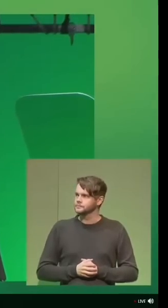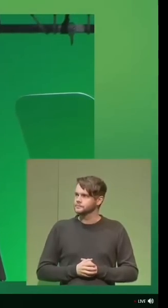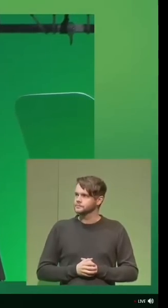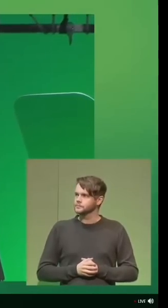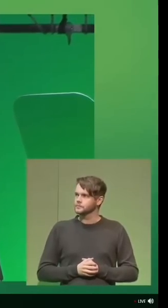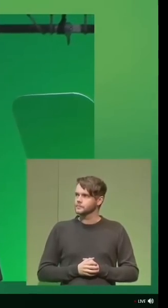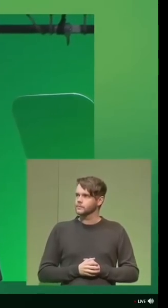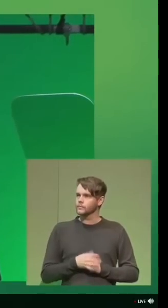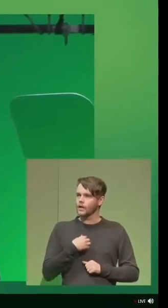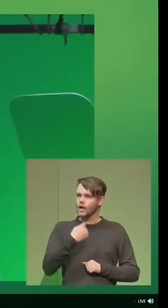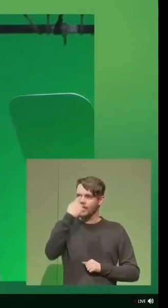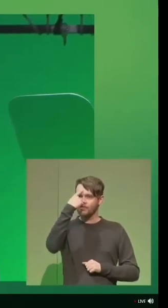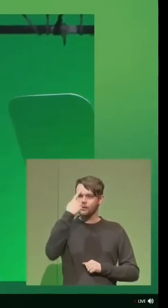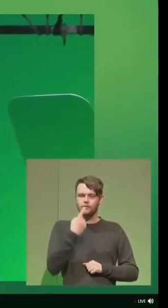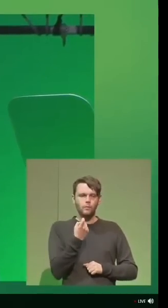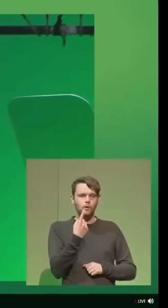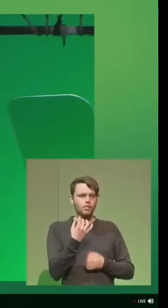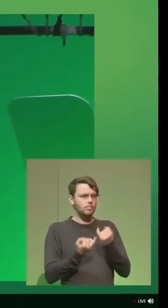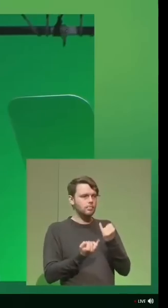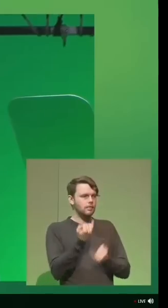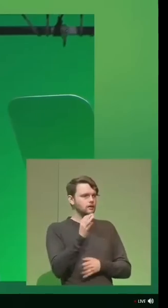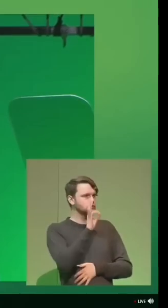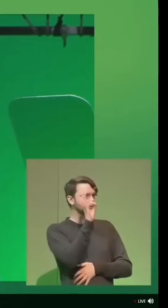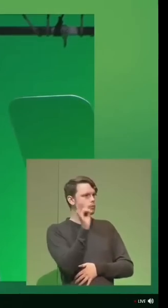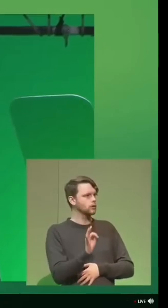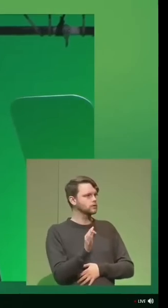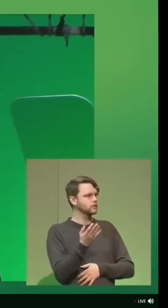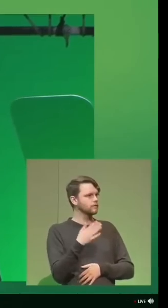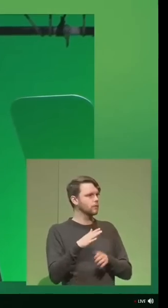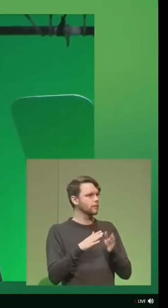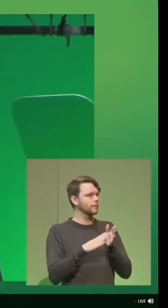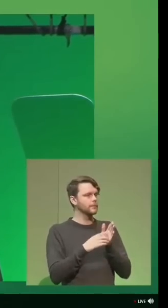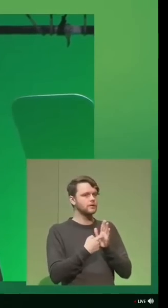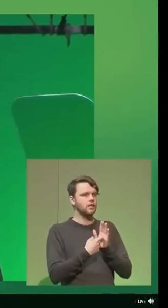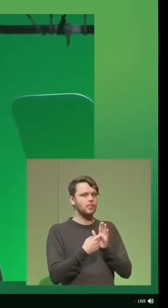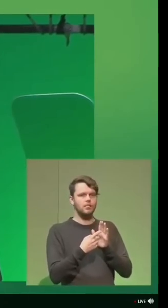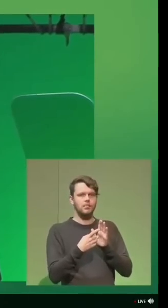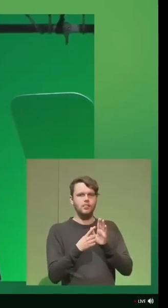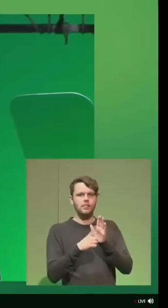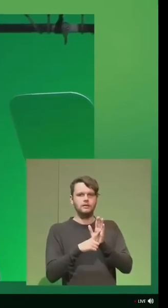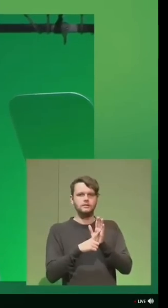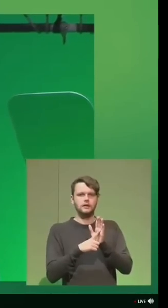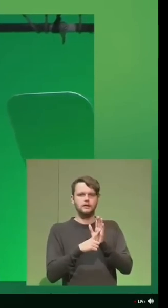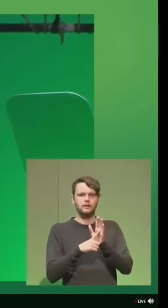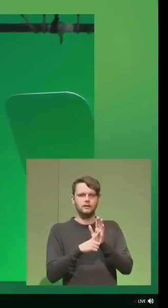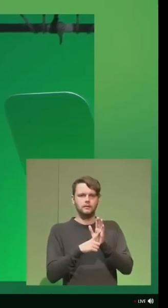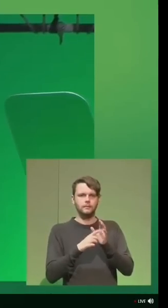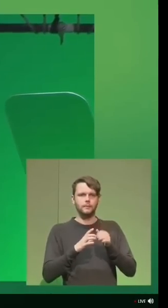And I think we've got a final question from Mr. Laherty as a proxy for Mr. Meelam.